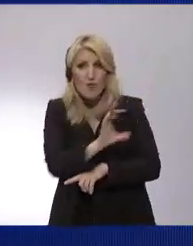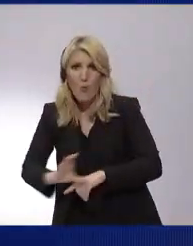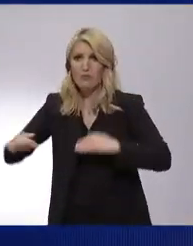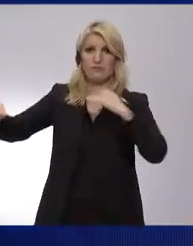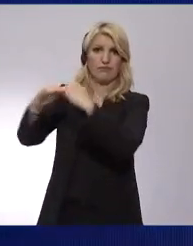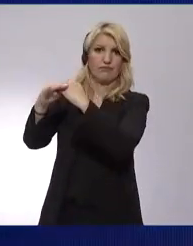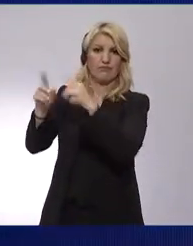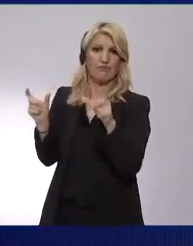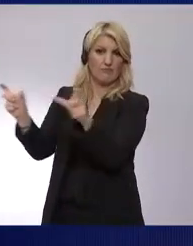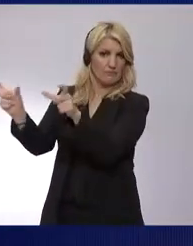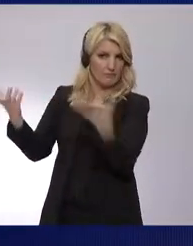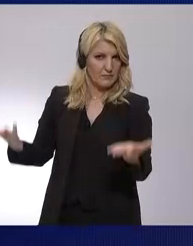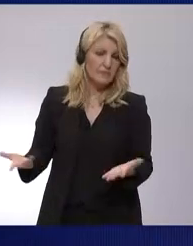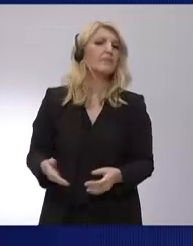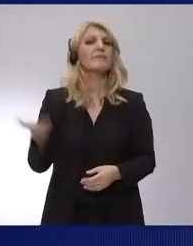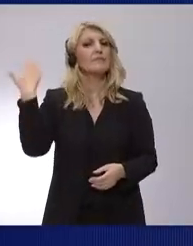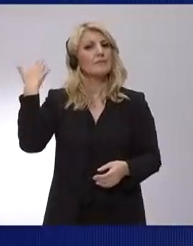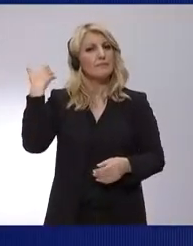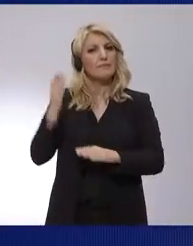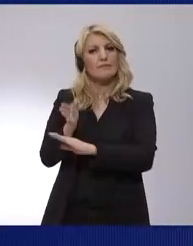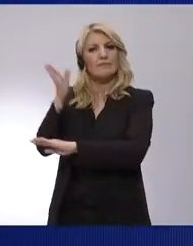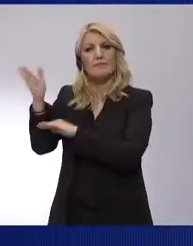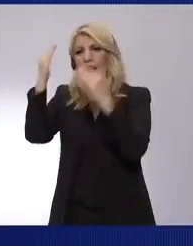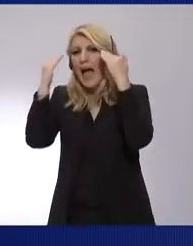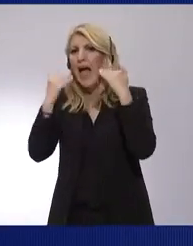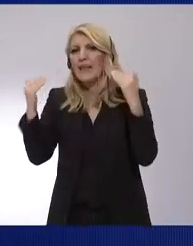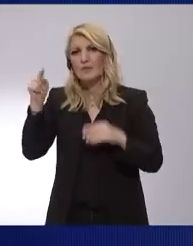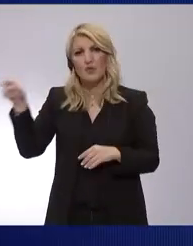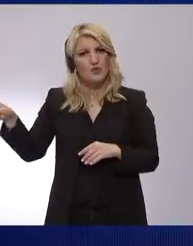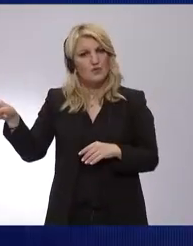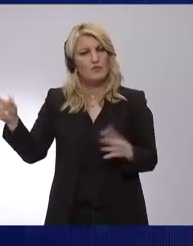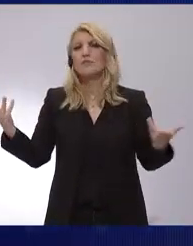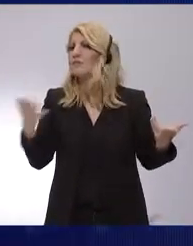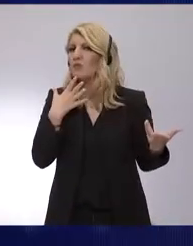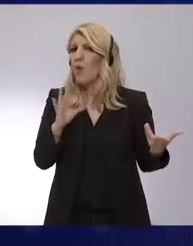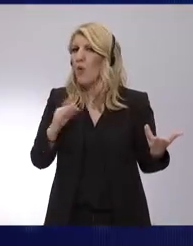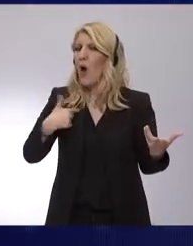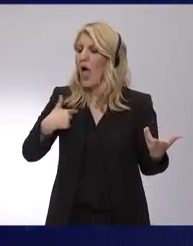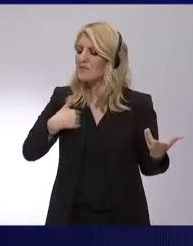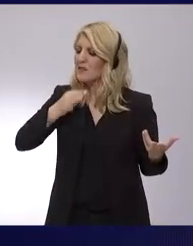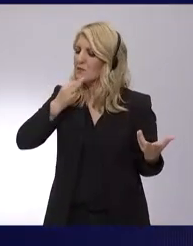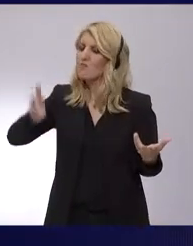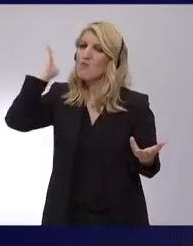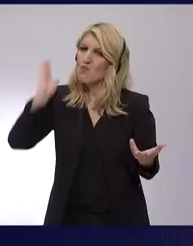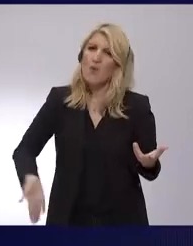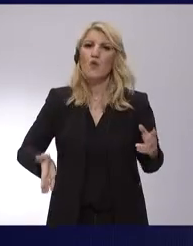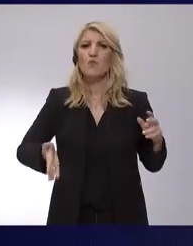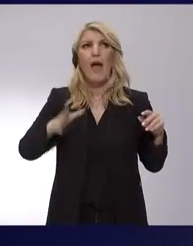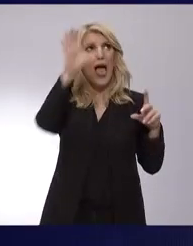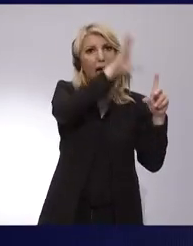decides who is entering into Europe and not the smugglers decides who is entering into Europe. You cannot